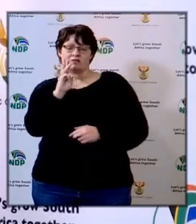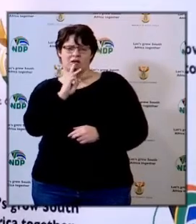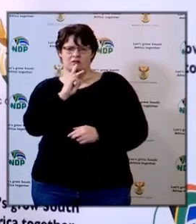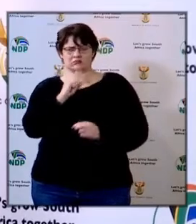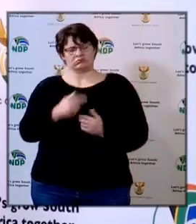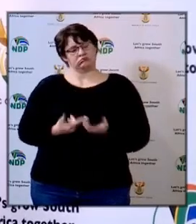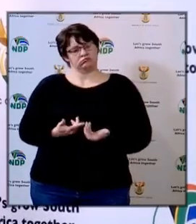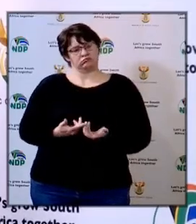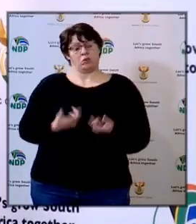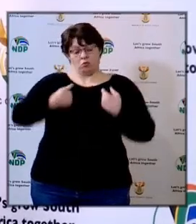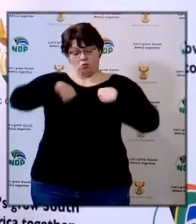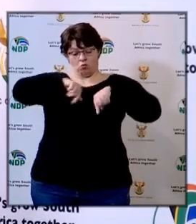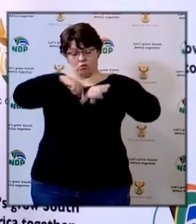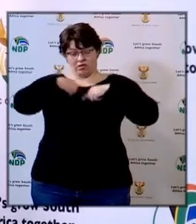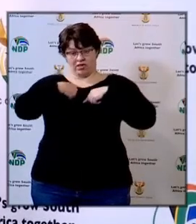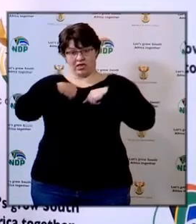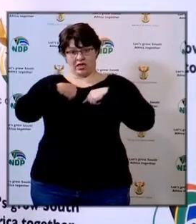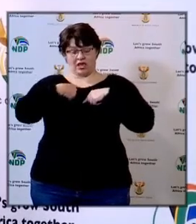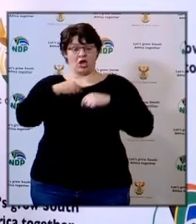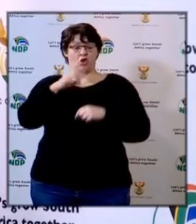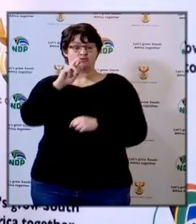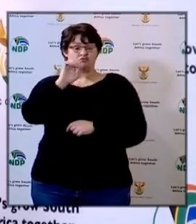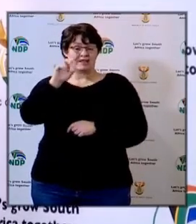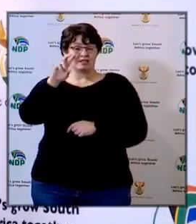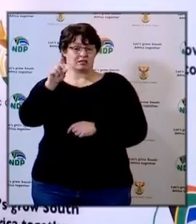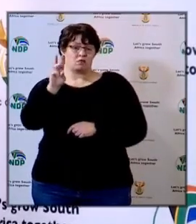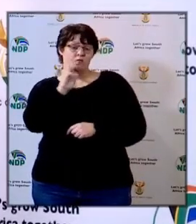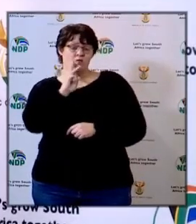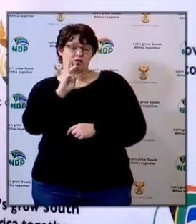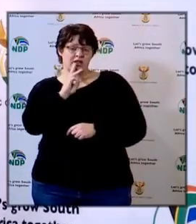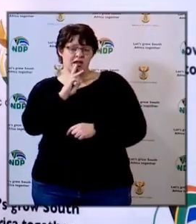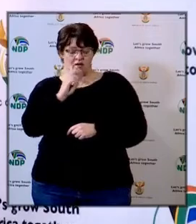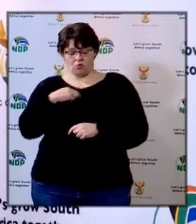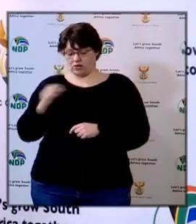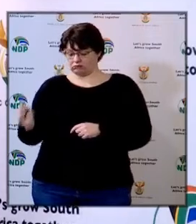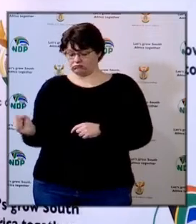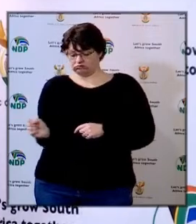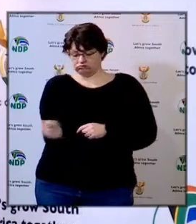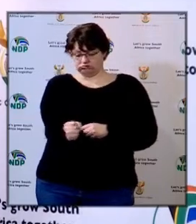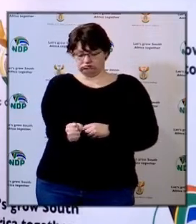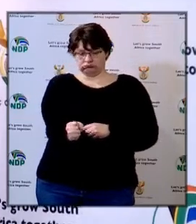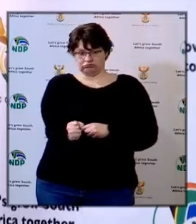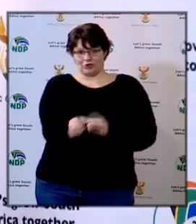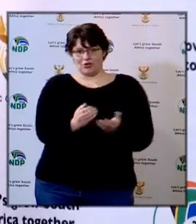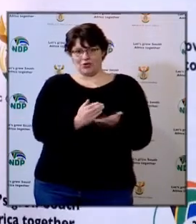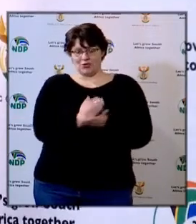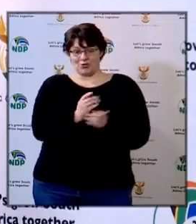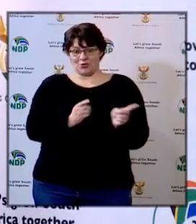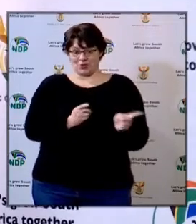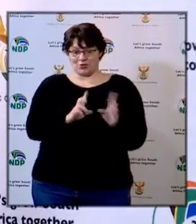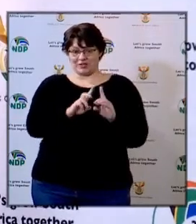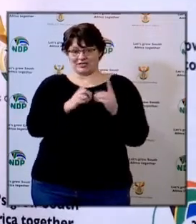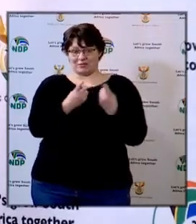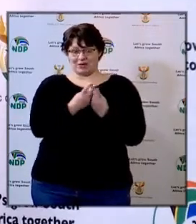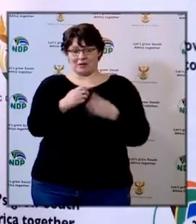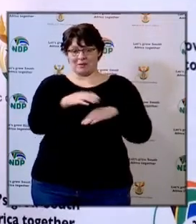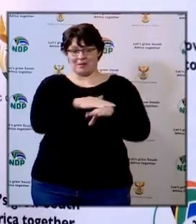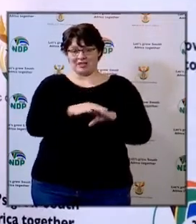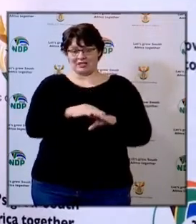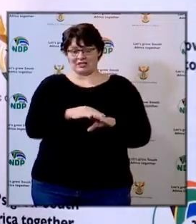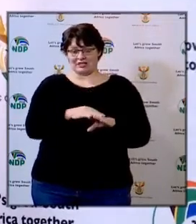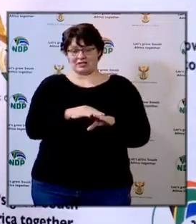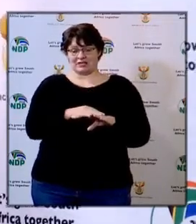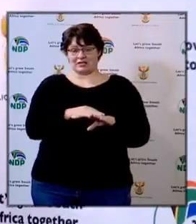been appointed the implementing agents on behalf of the Department of